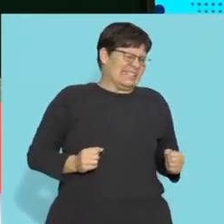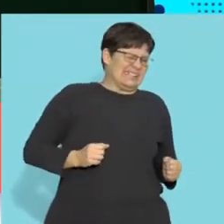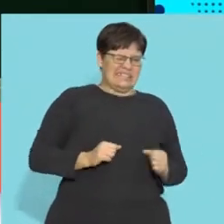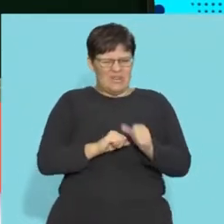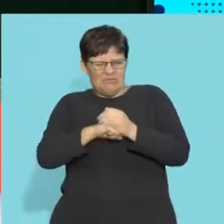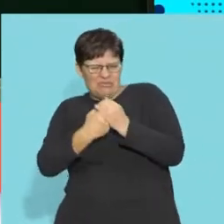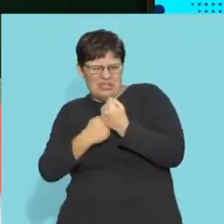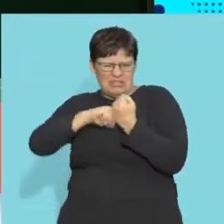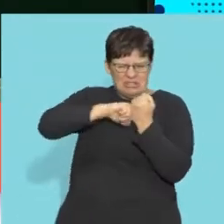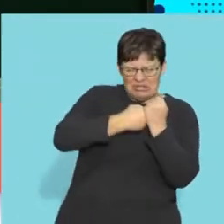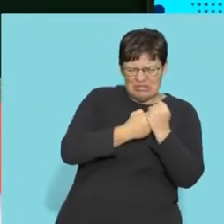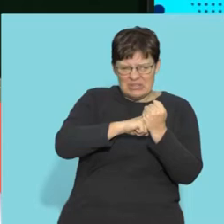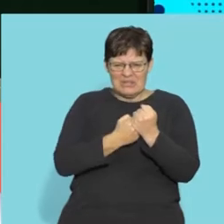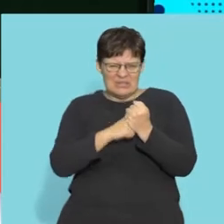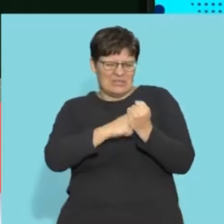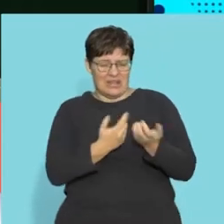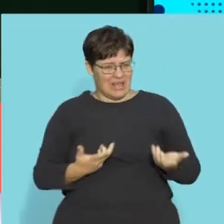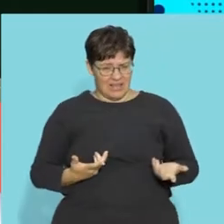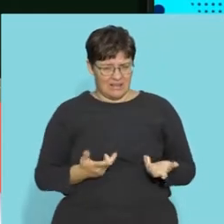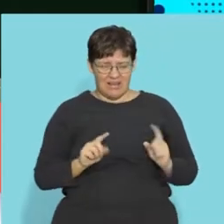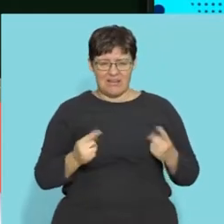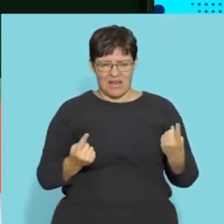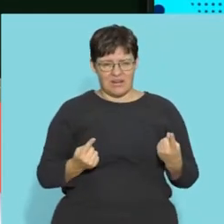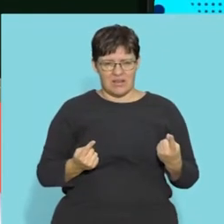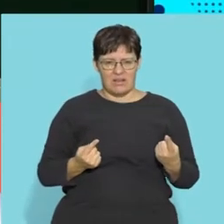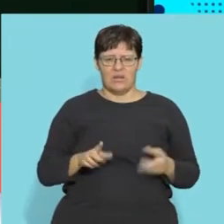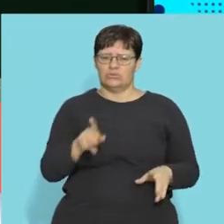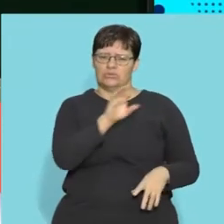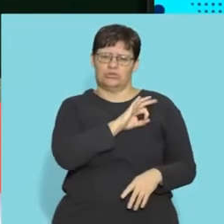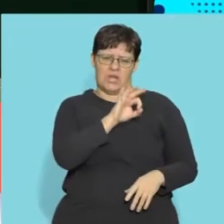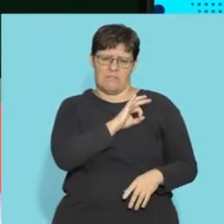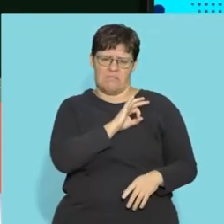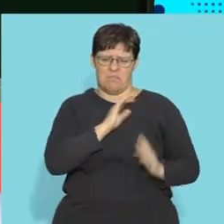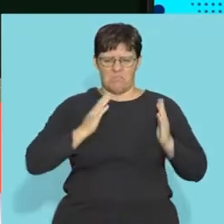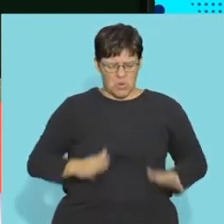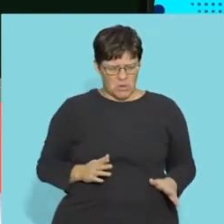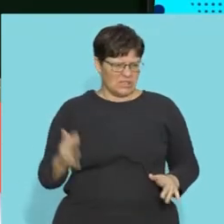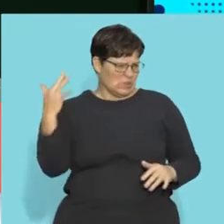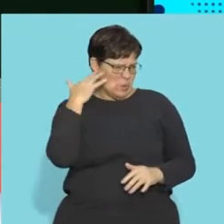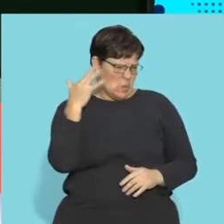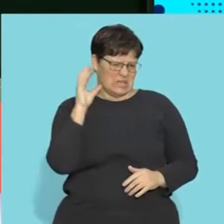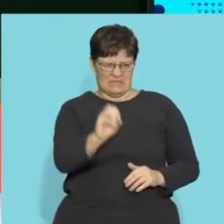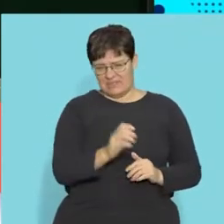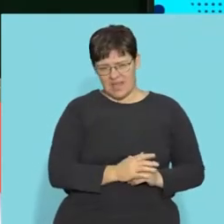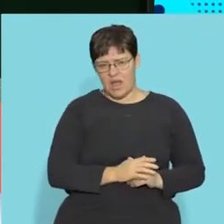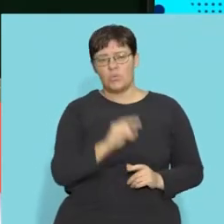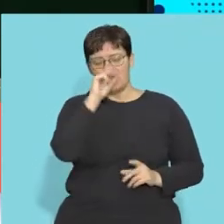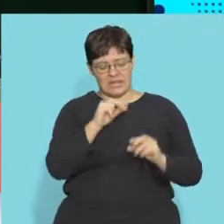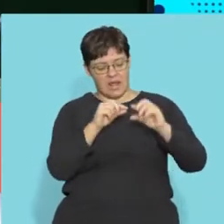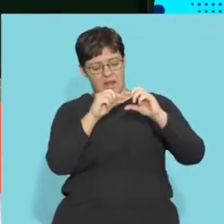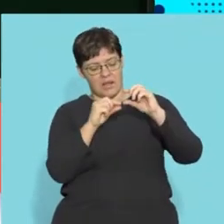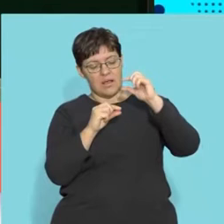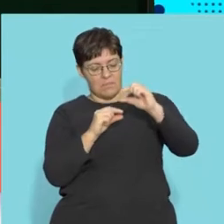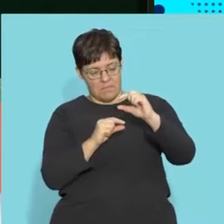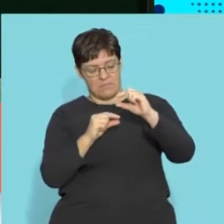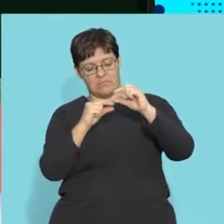mechanical injury, the friction. Can you imagine walking like that? Your poor, poor spinal cord. Right. So